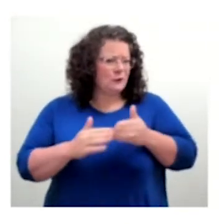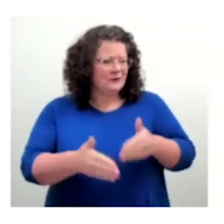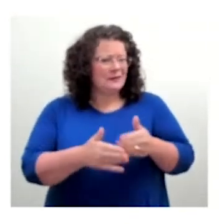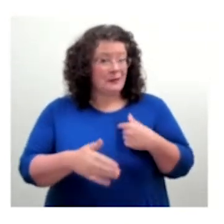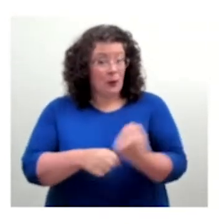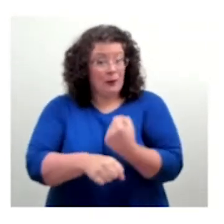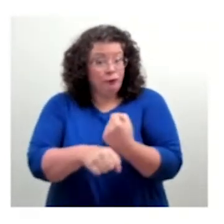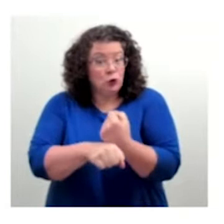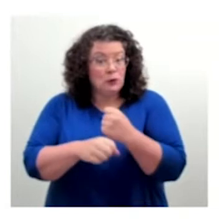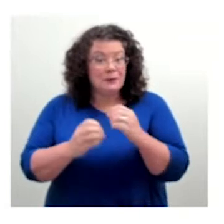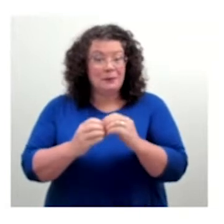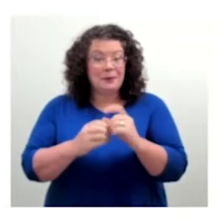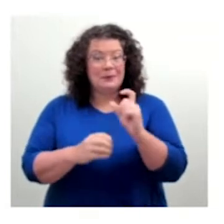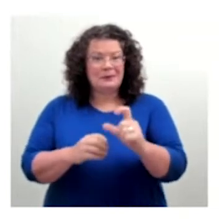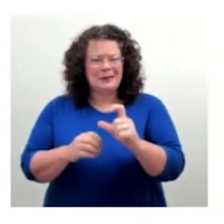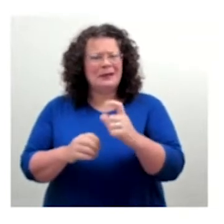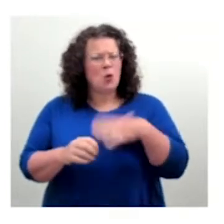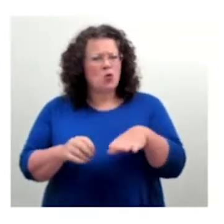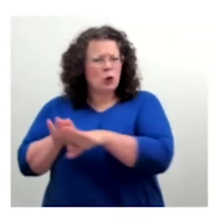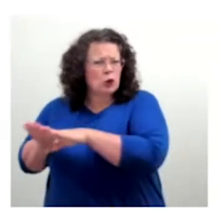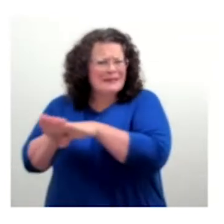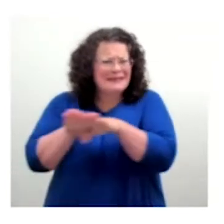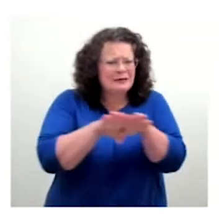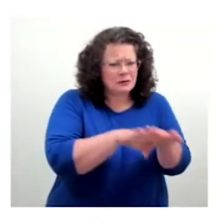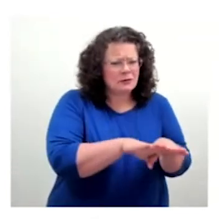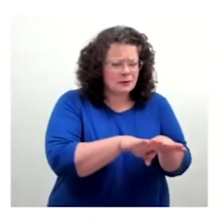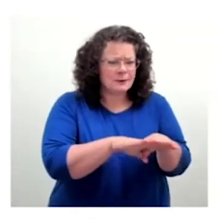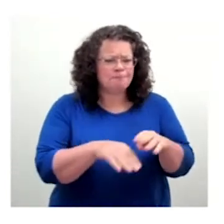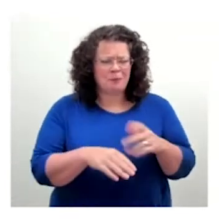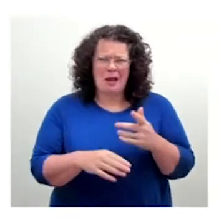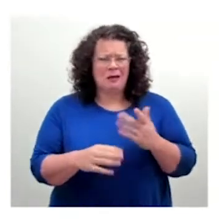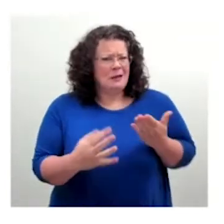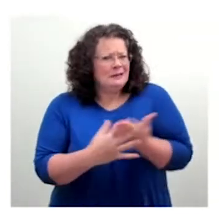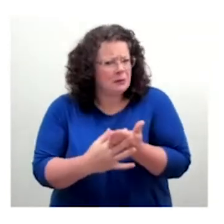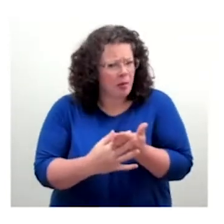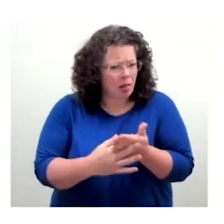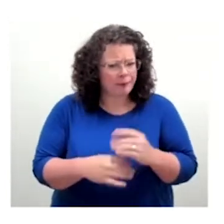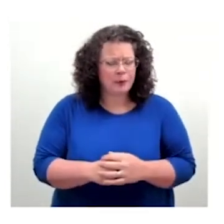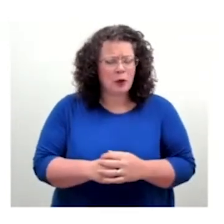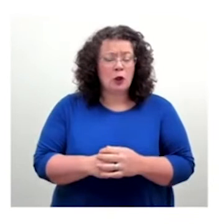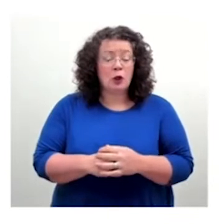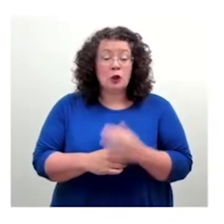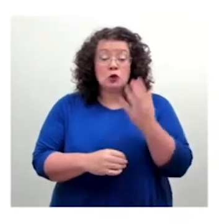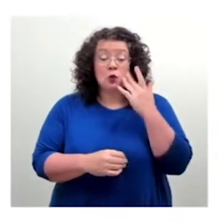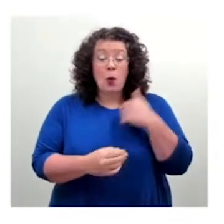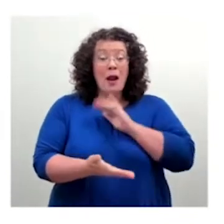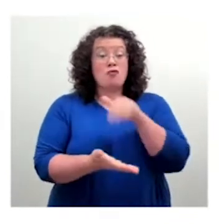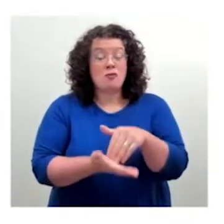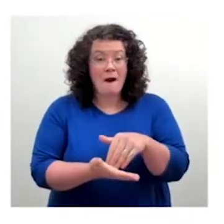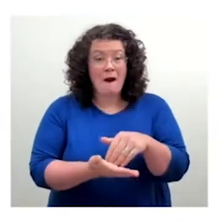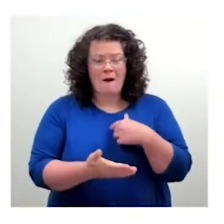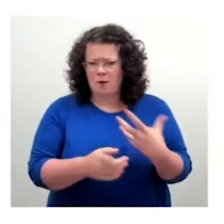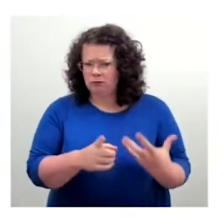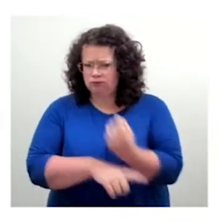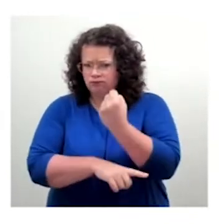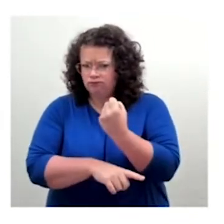spotted an opportunity, I think, within that framework for a new typeface, because any design language, a key